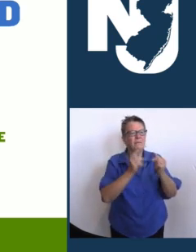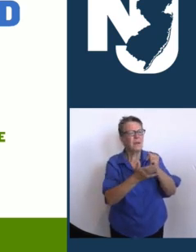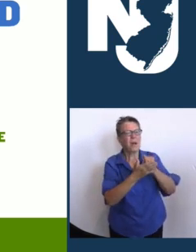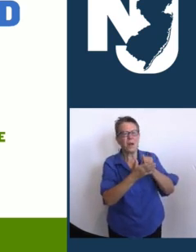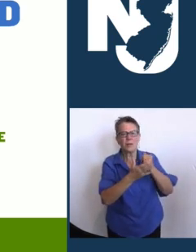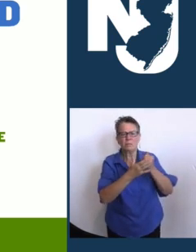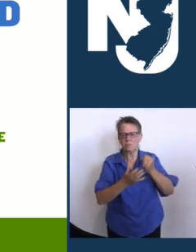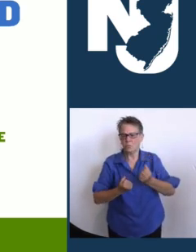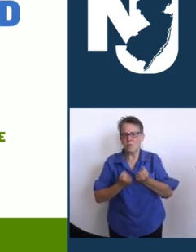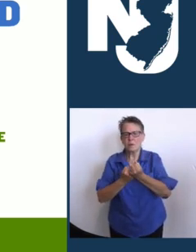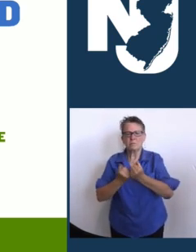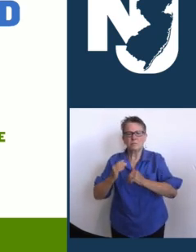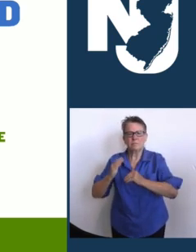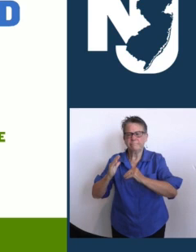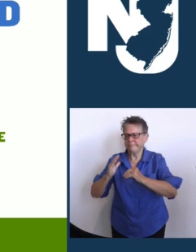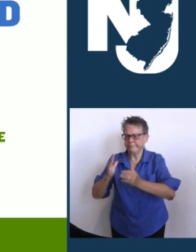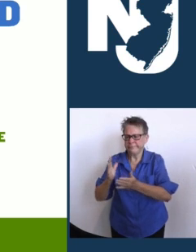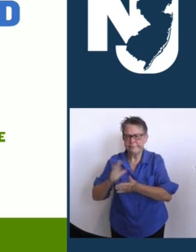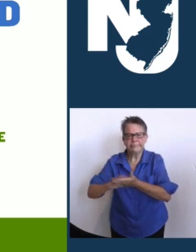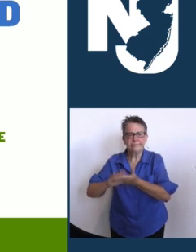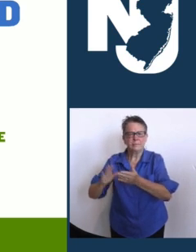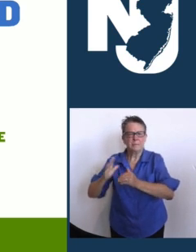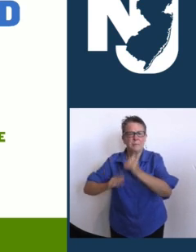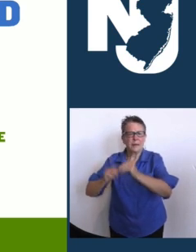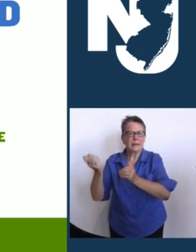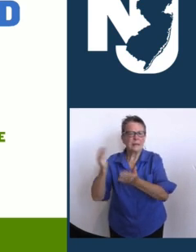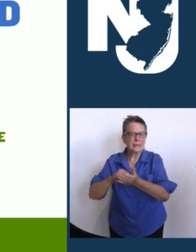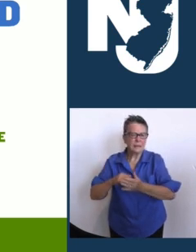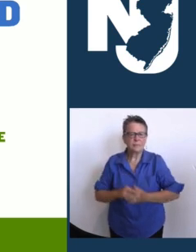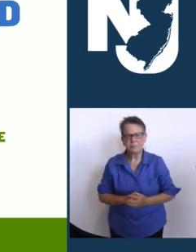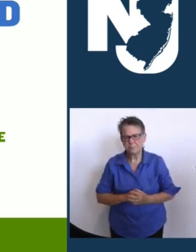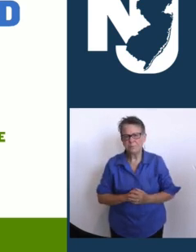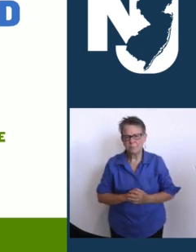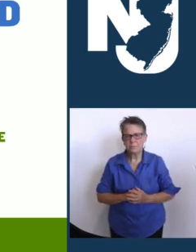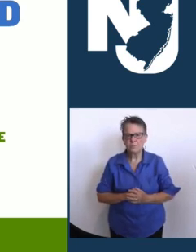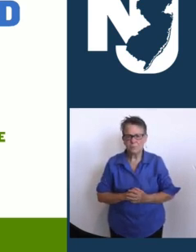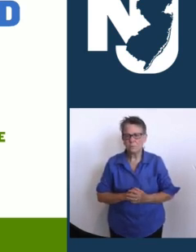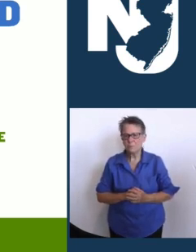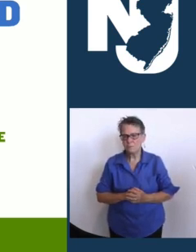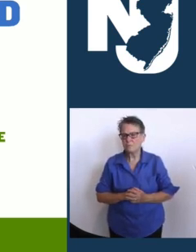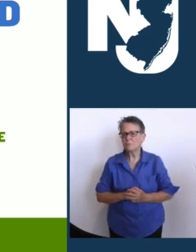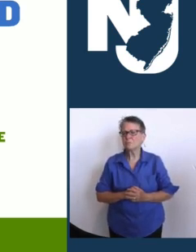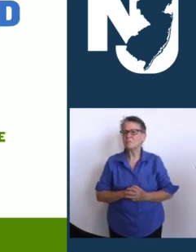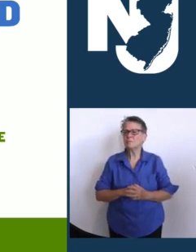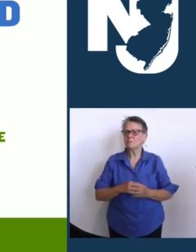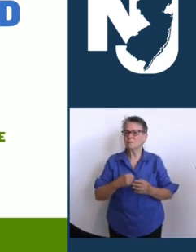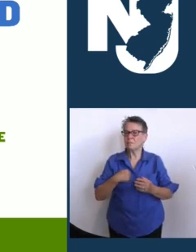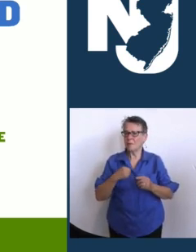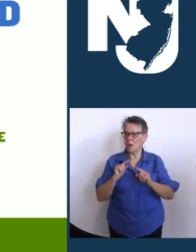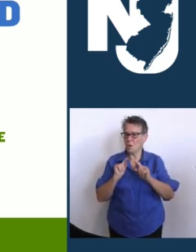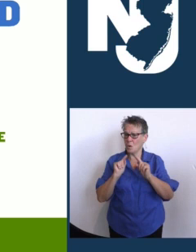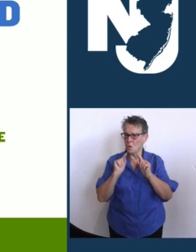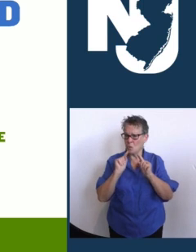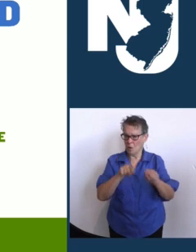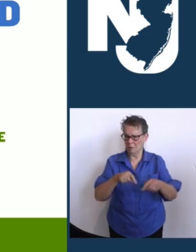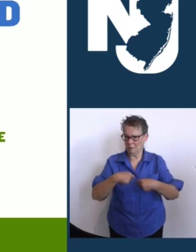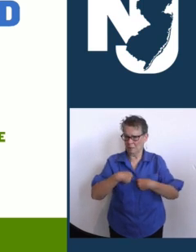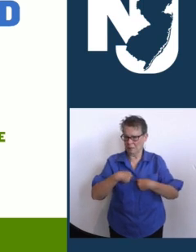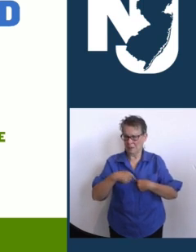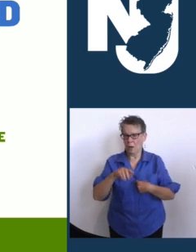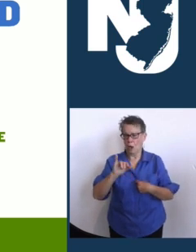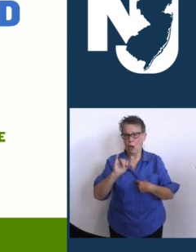Saturday afternoon with their great mayor, Tony Voss, and spoke to a woman who lost both her husband and their daughter